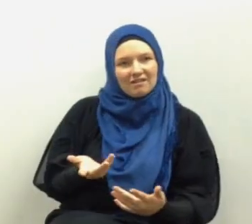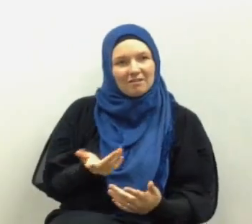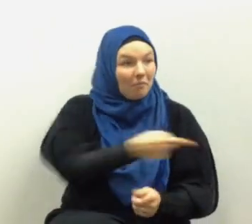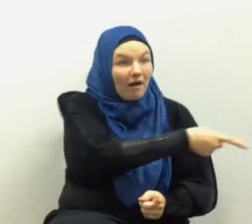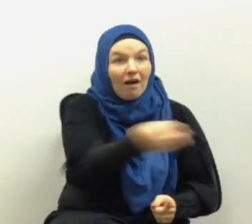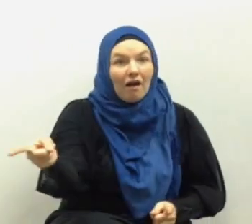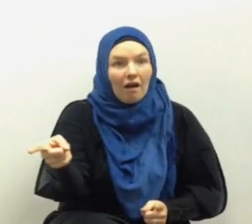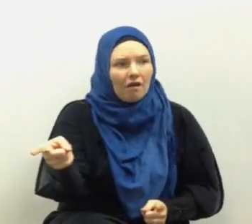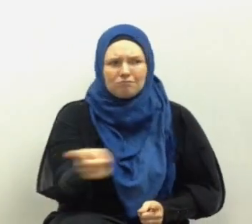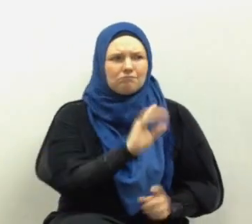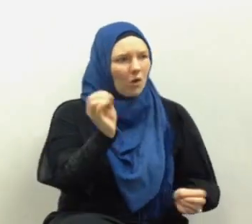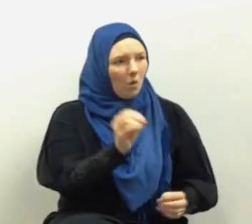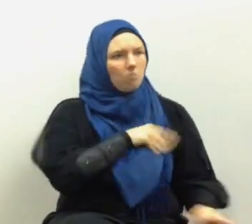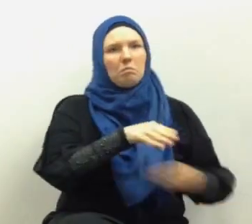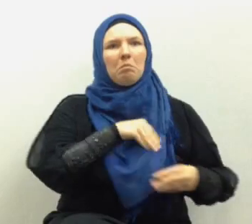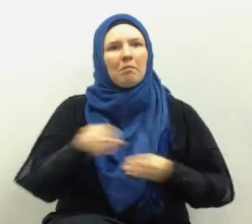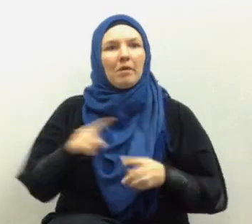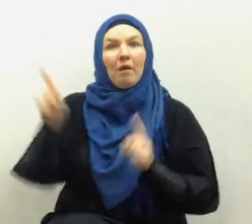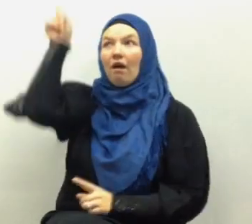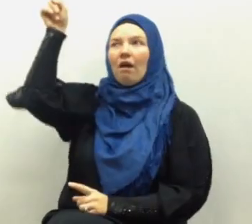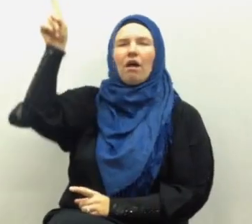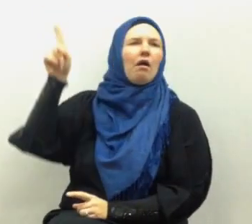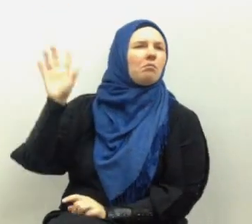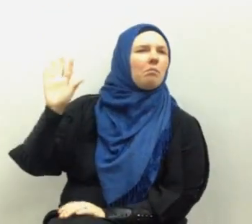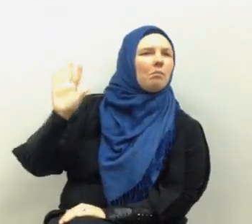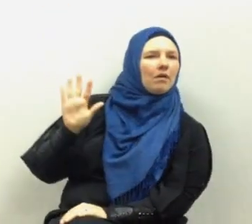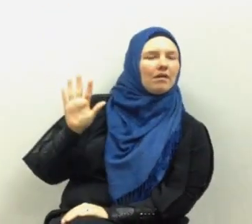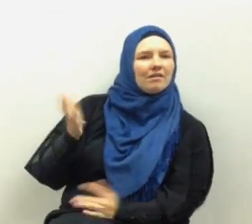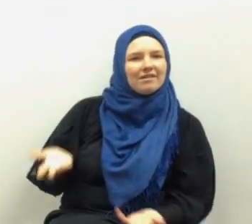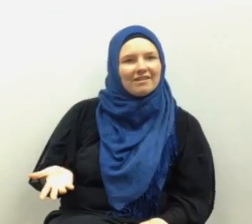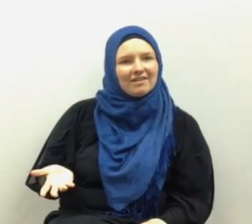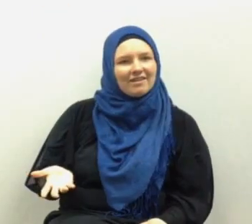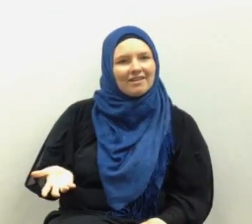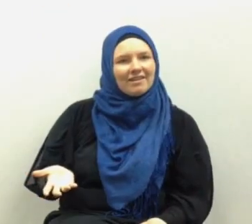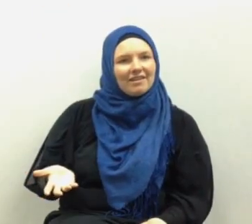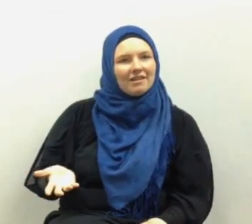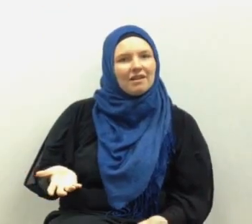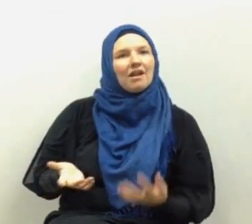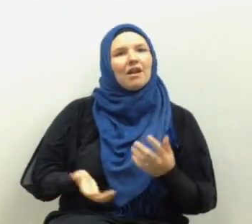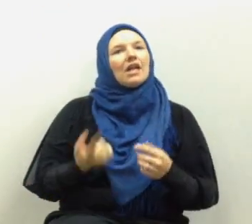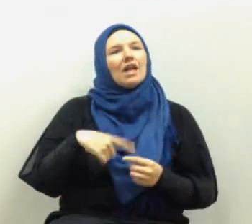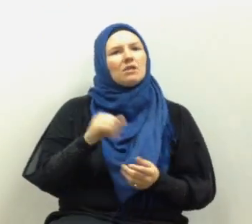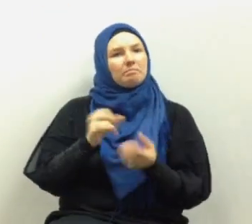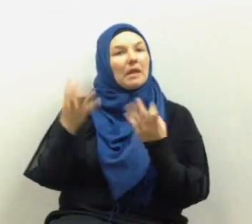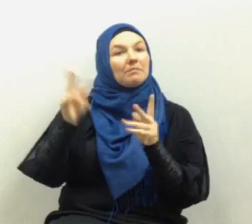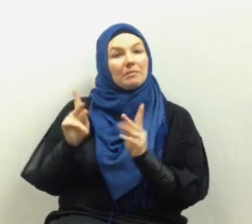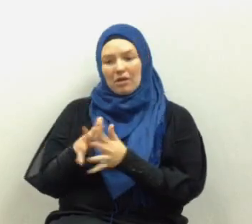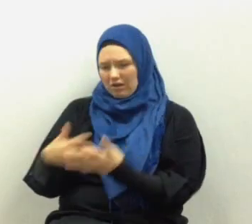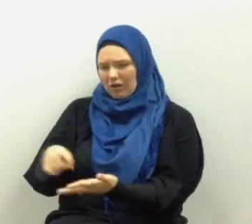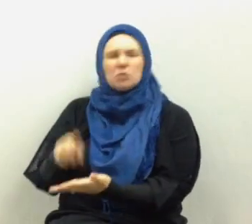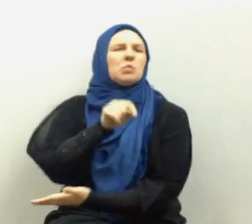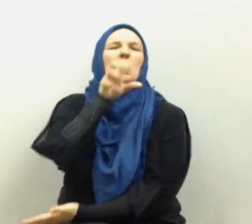when the prophet speaks we have issues we don't understand it is too